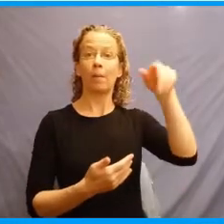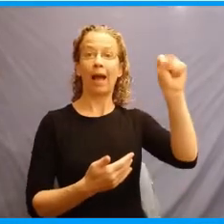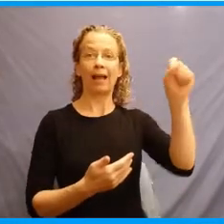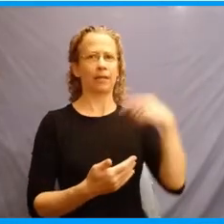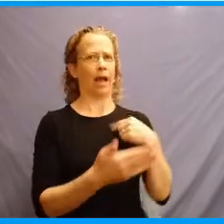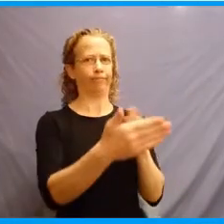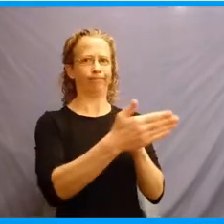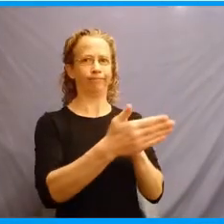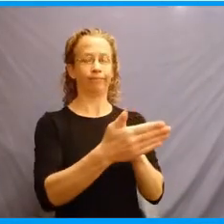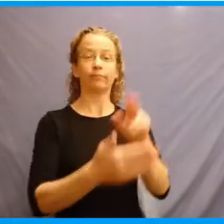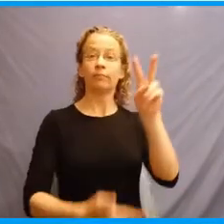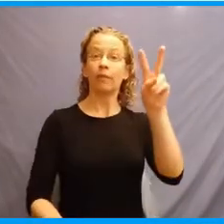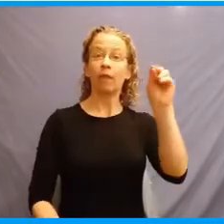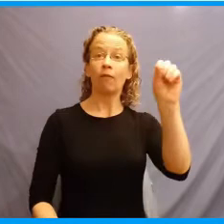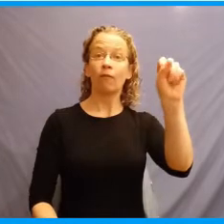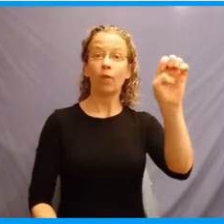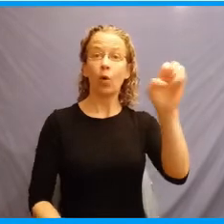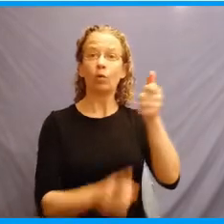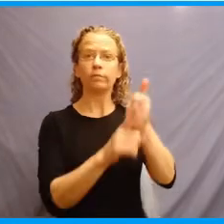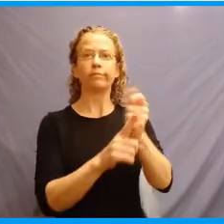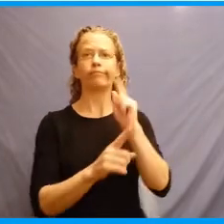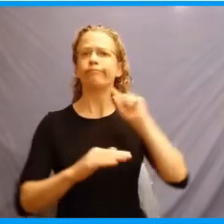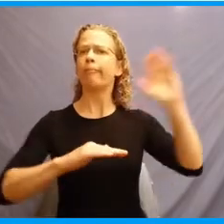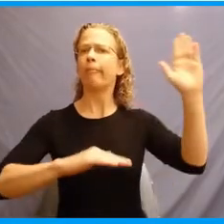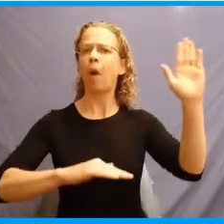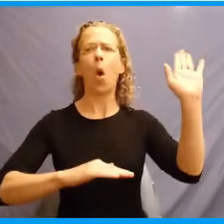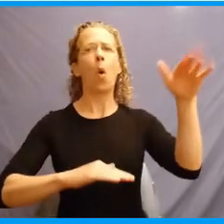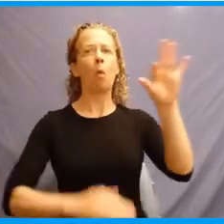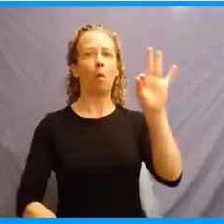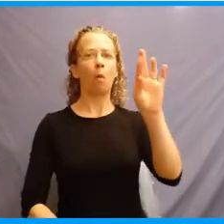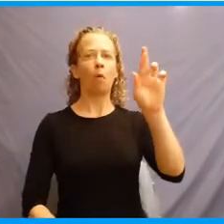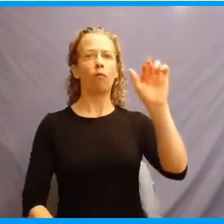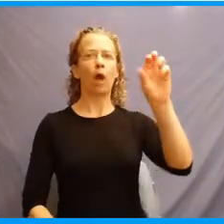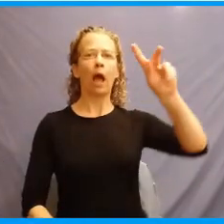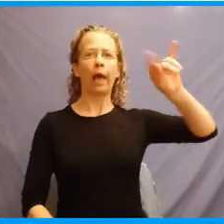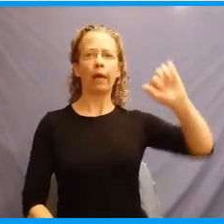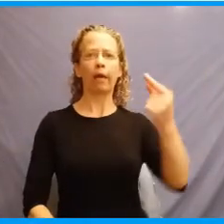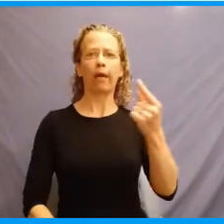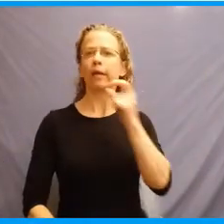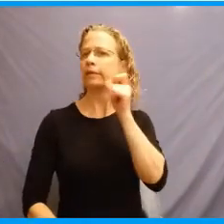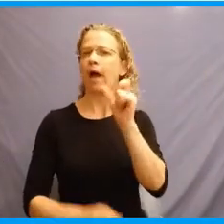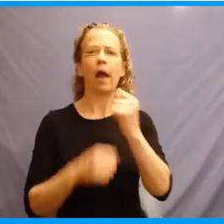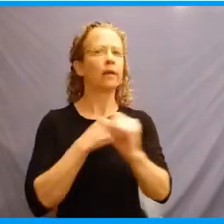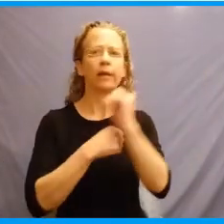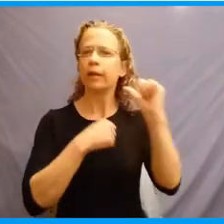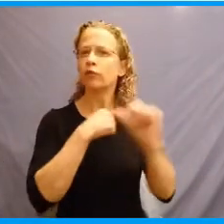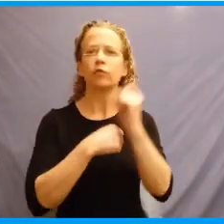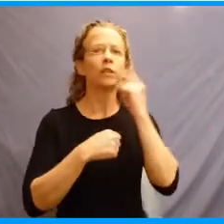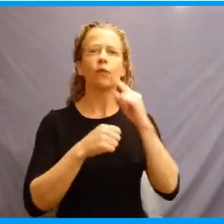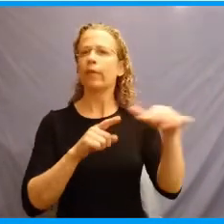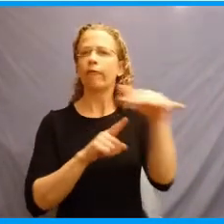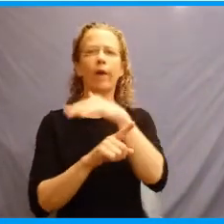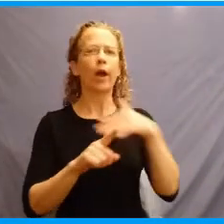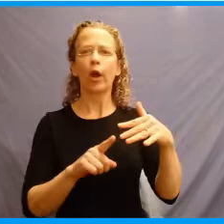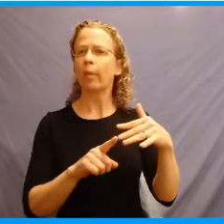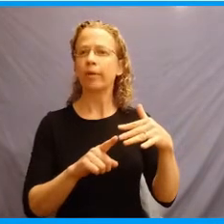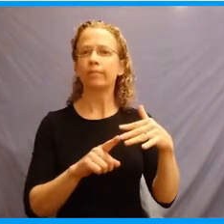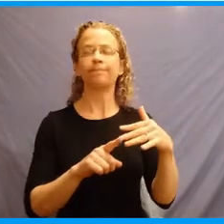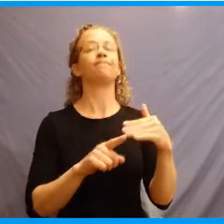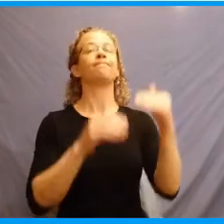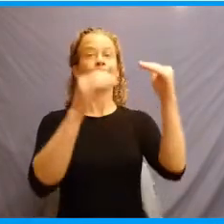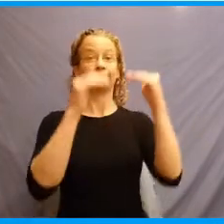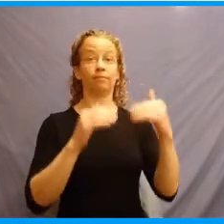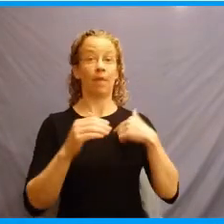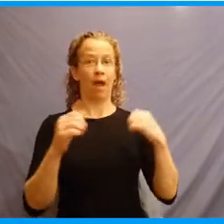has testified that fracking is not dangerous to the environment. I fought to